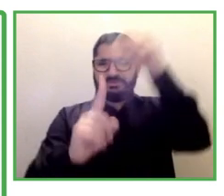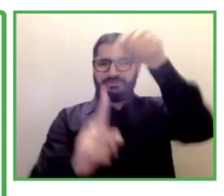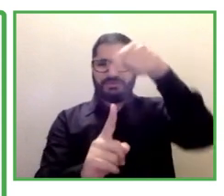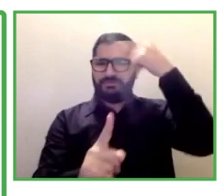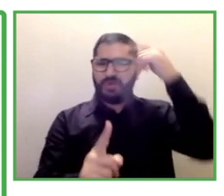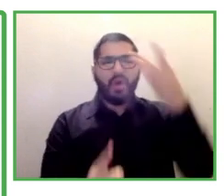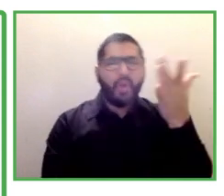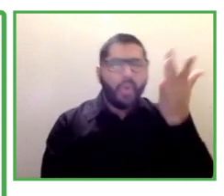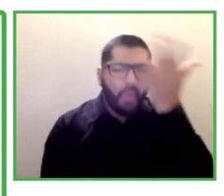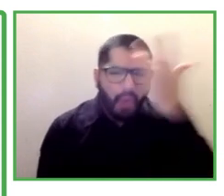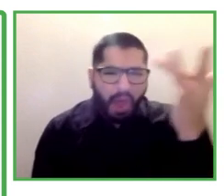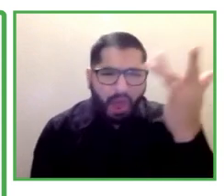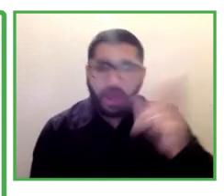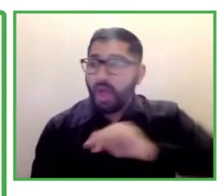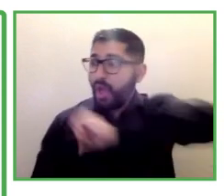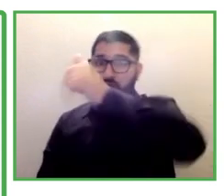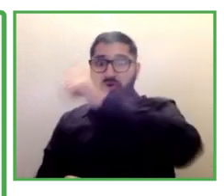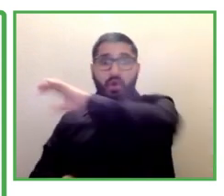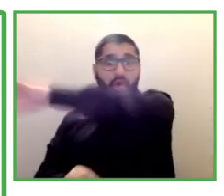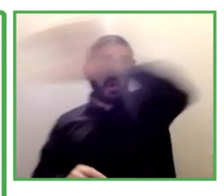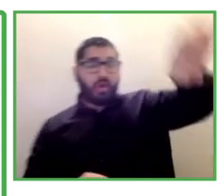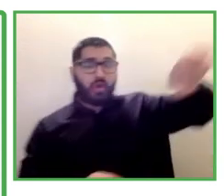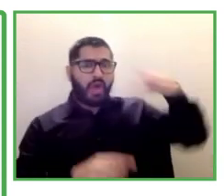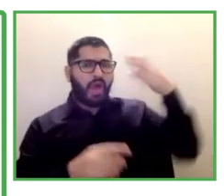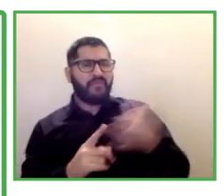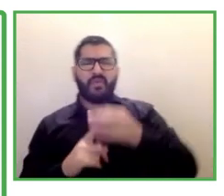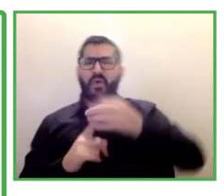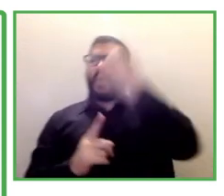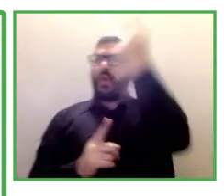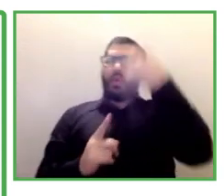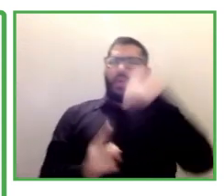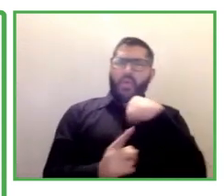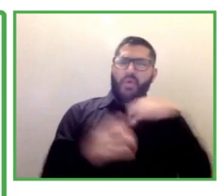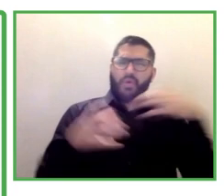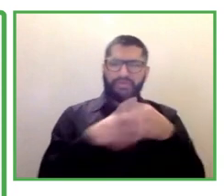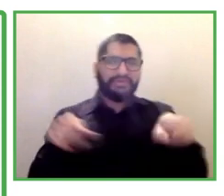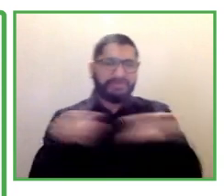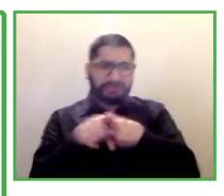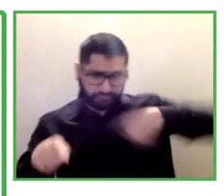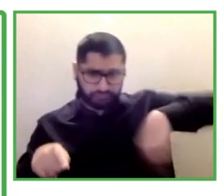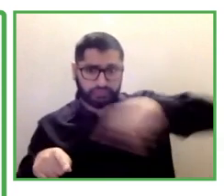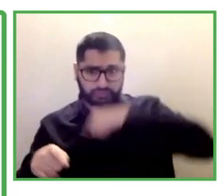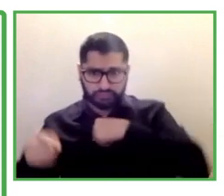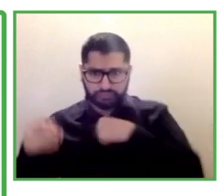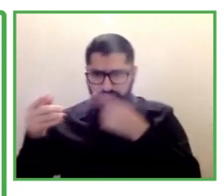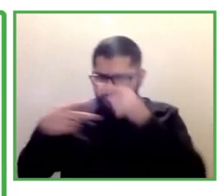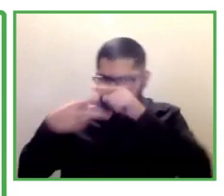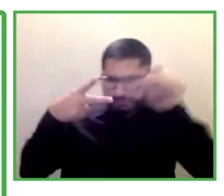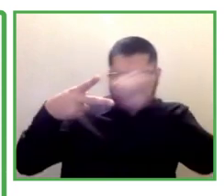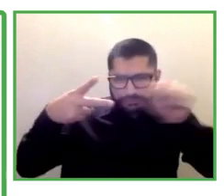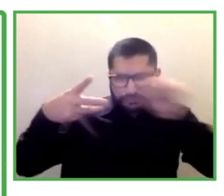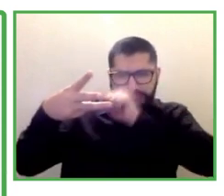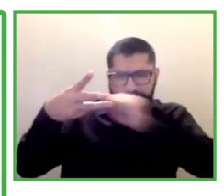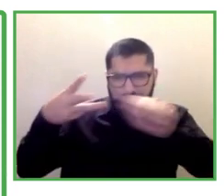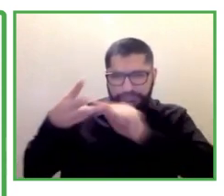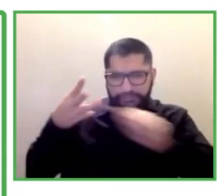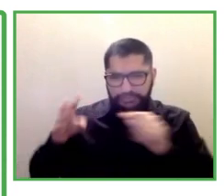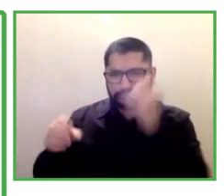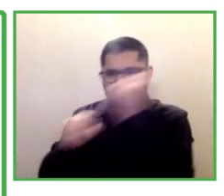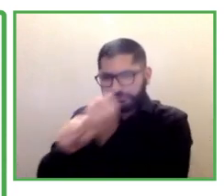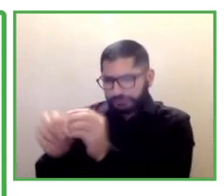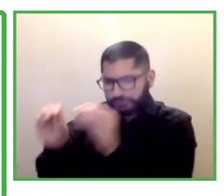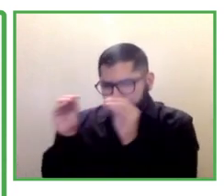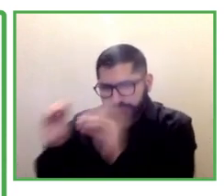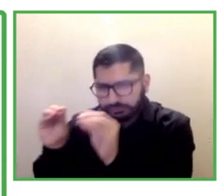where we learn their habits and their tendencies and what we've really found in the last couple of years is their mental health cycles.